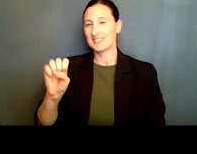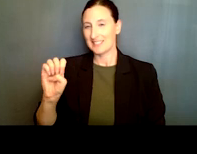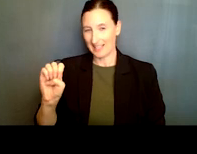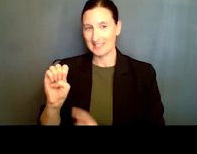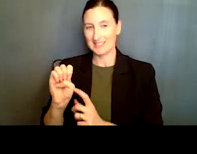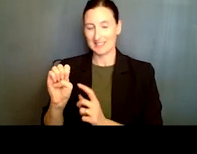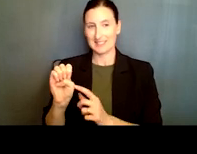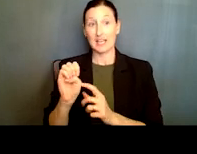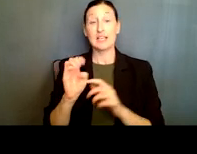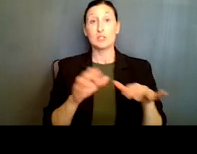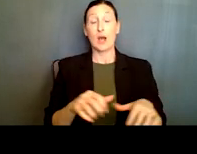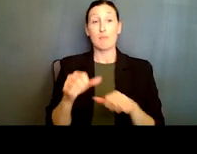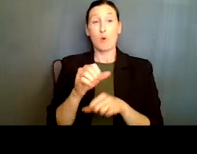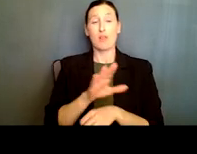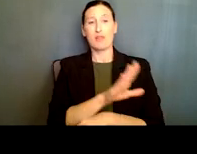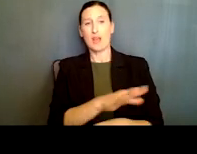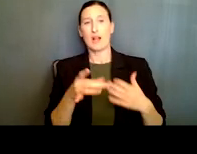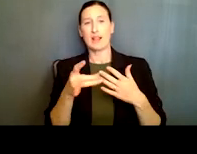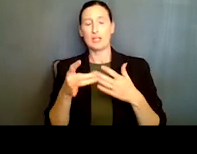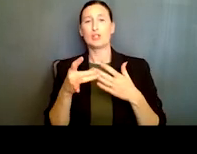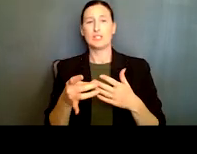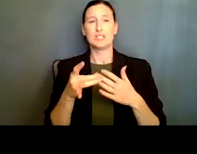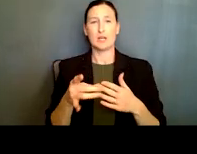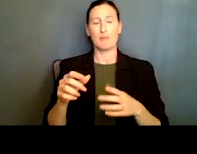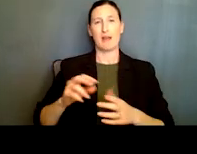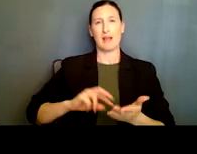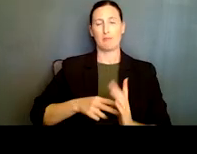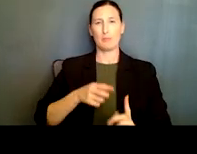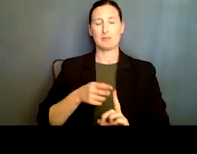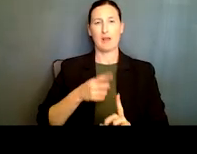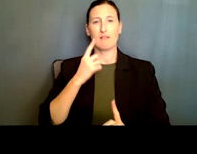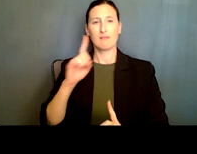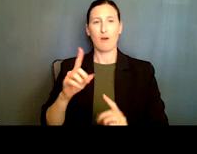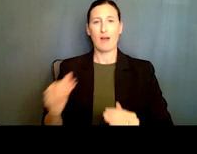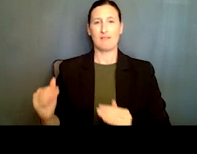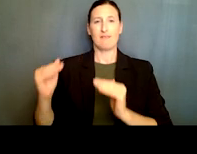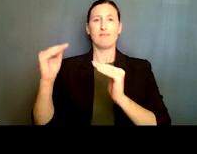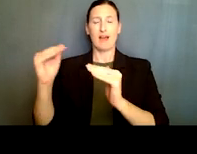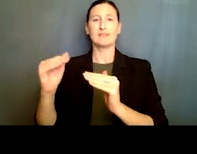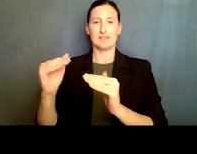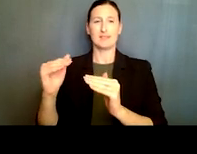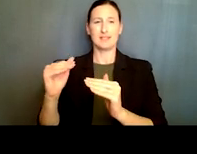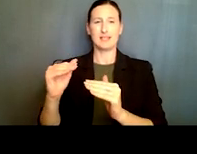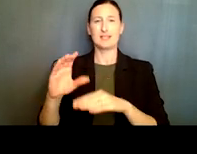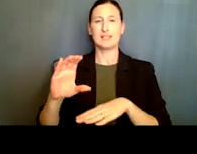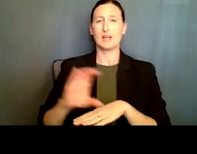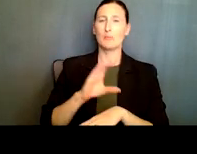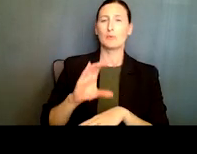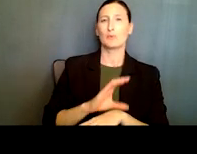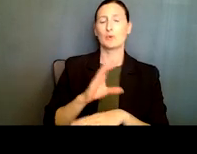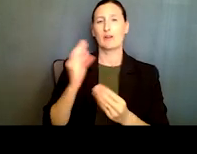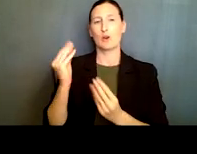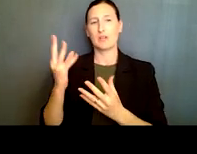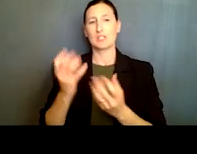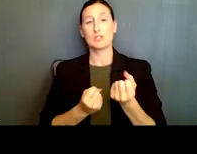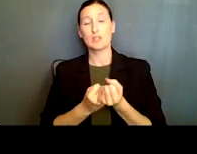principles and uses of advanced computing, communication, information systems, support advanced cyberinfrastructure, and